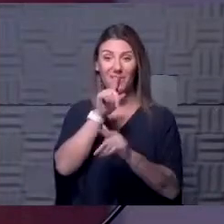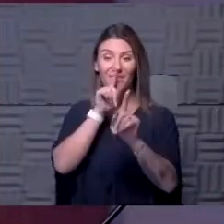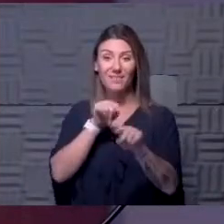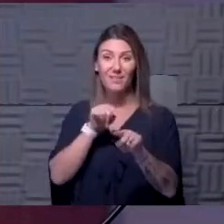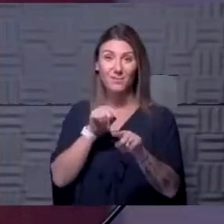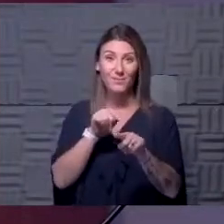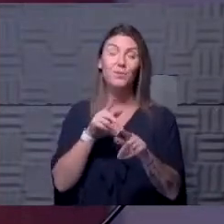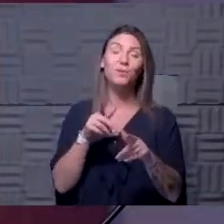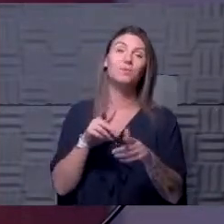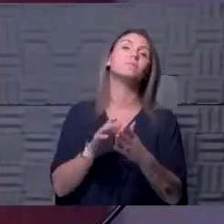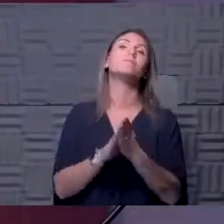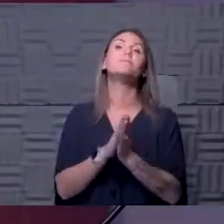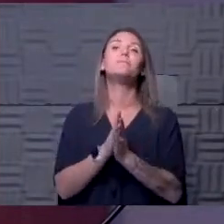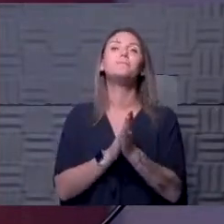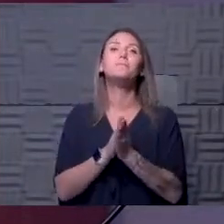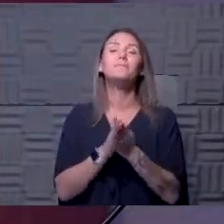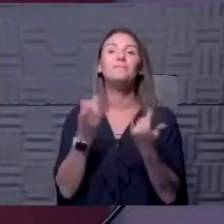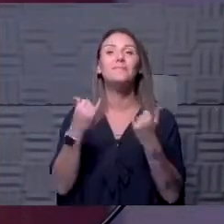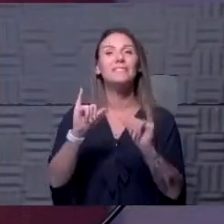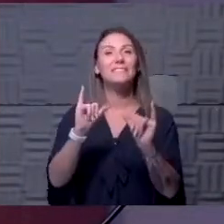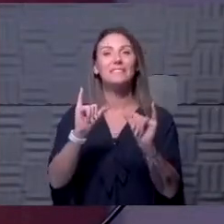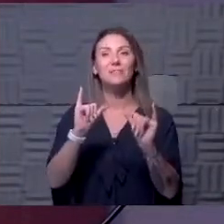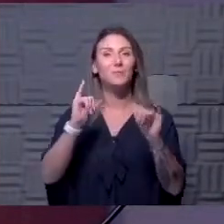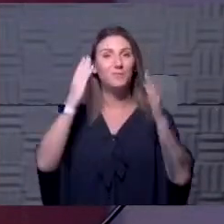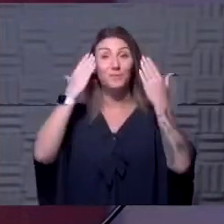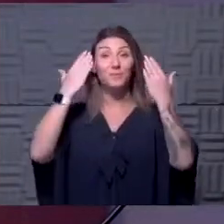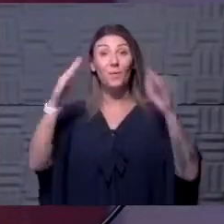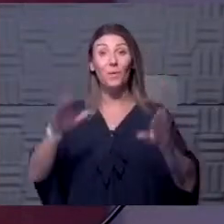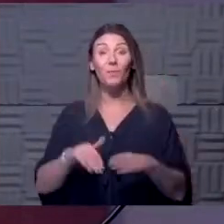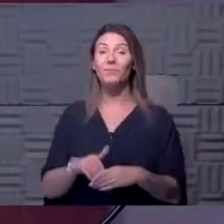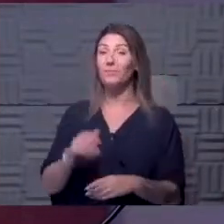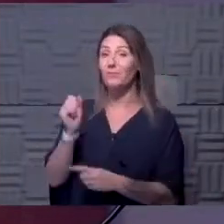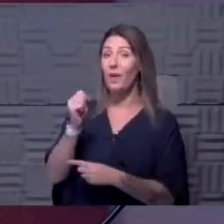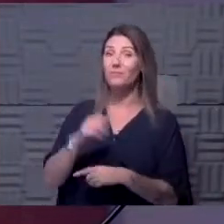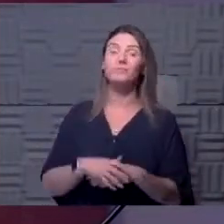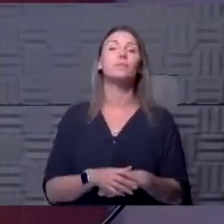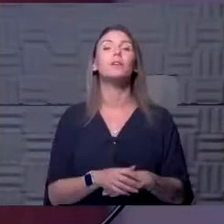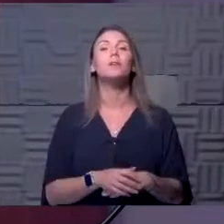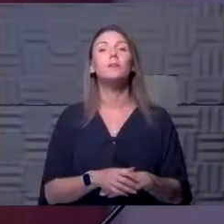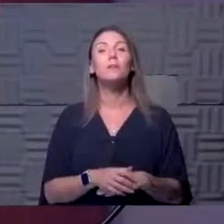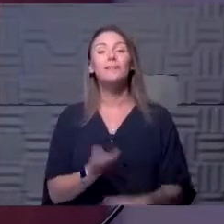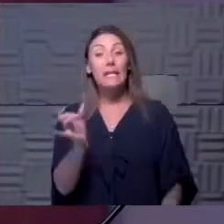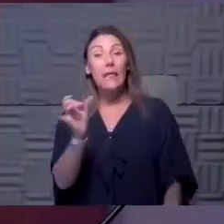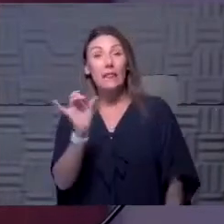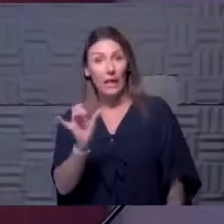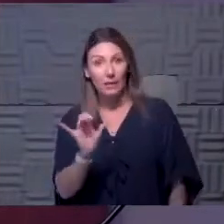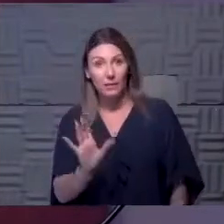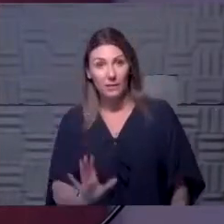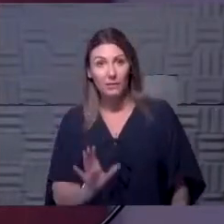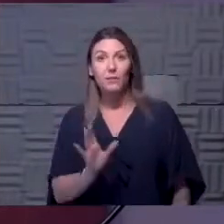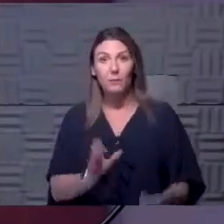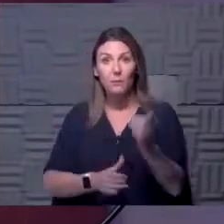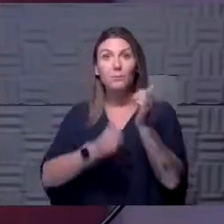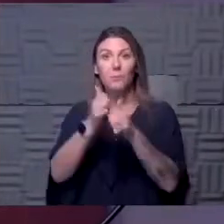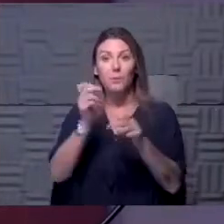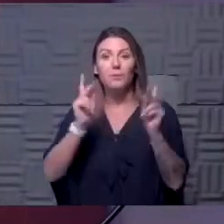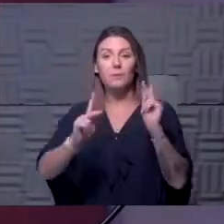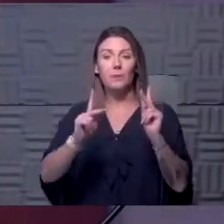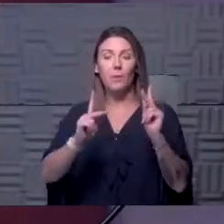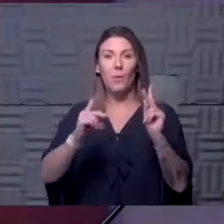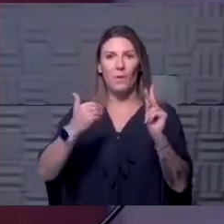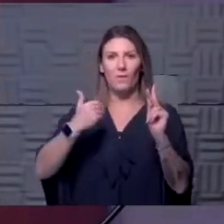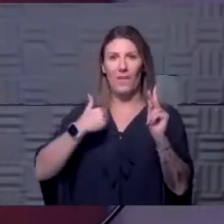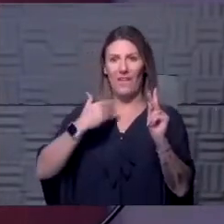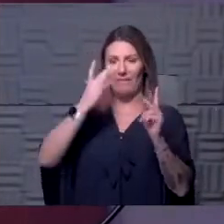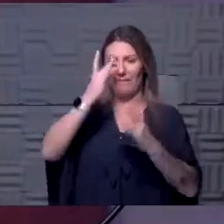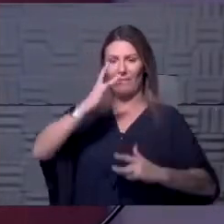have is we still really don't know. I think it's likely that most people who have